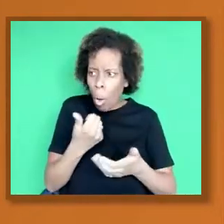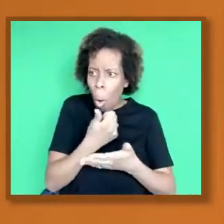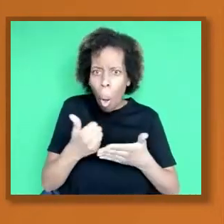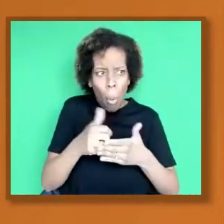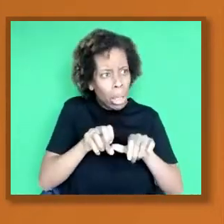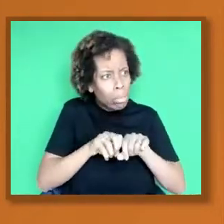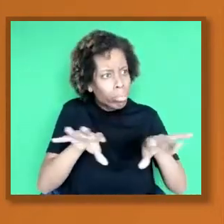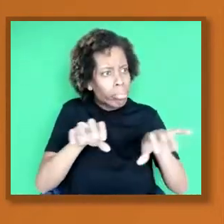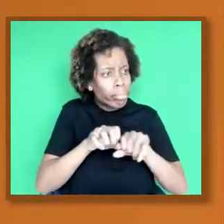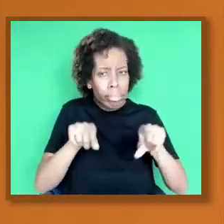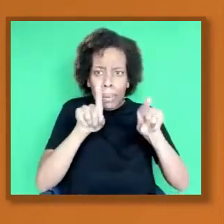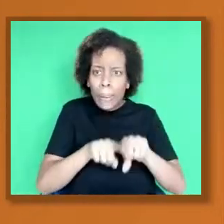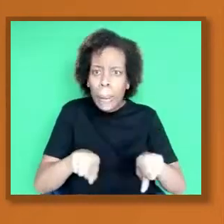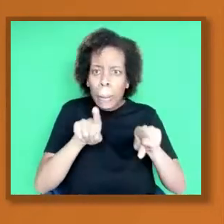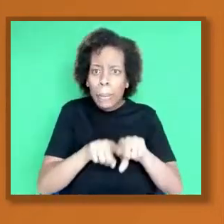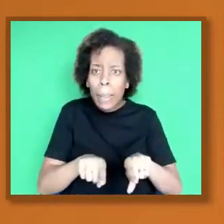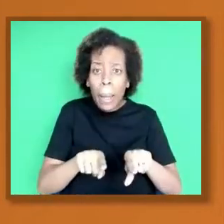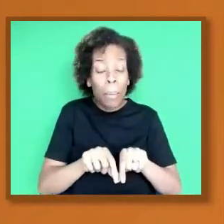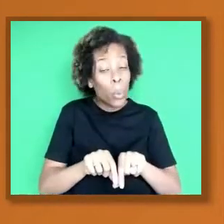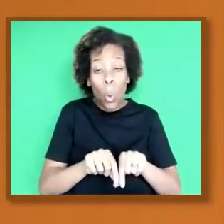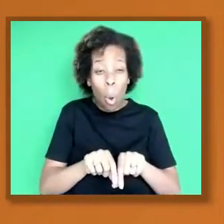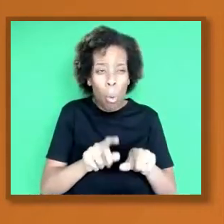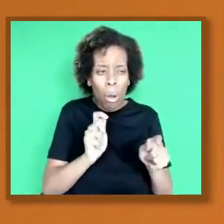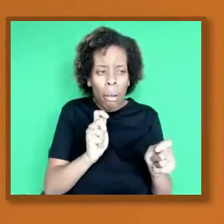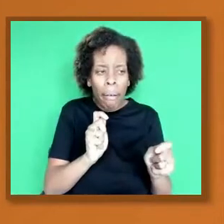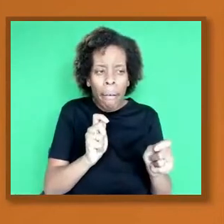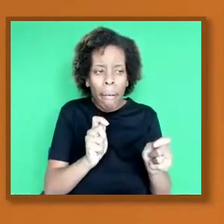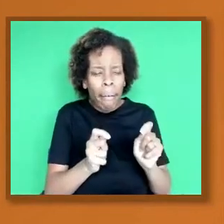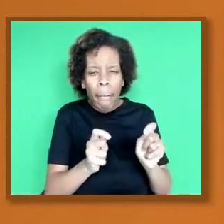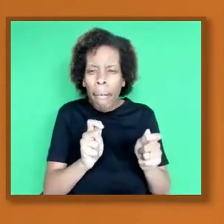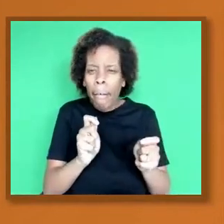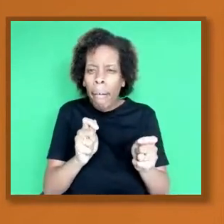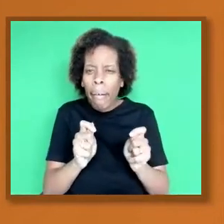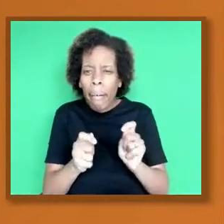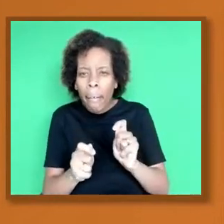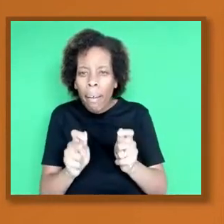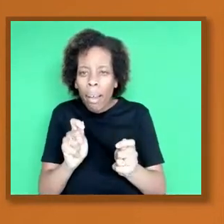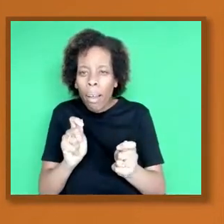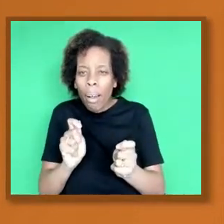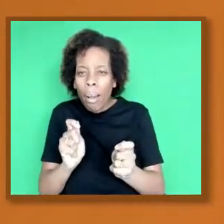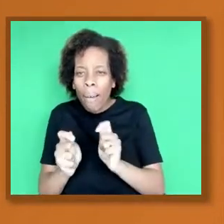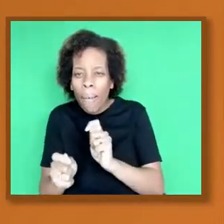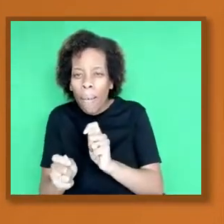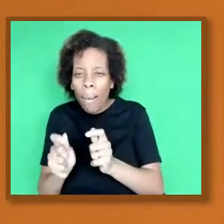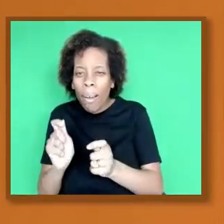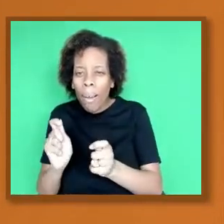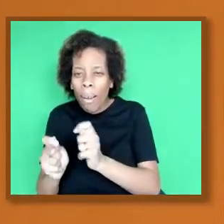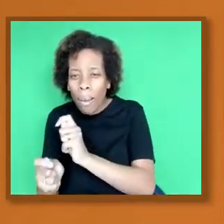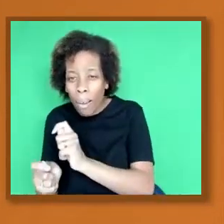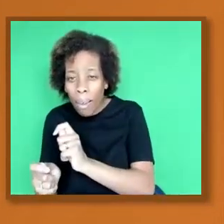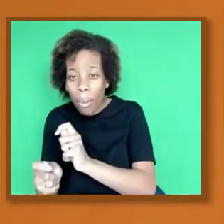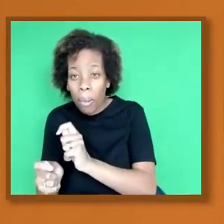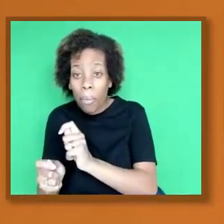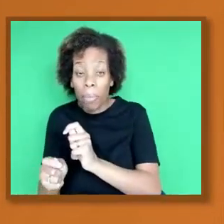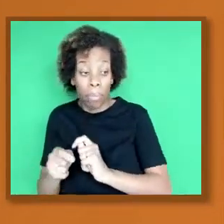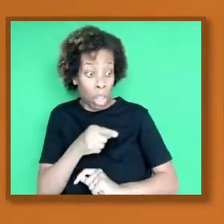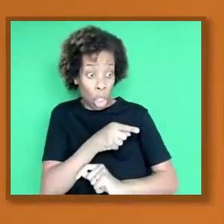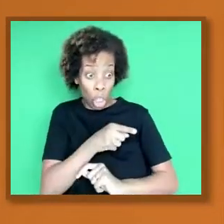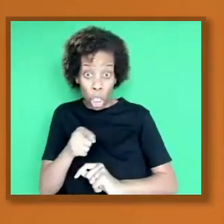modifications which you get, those are the things which then make the virus either more